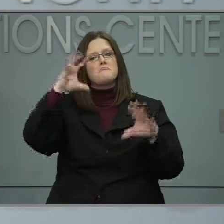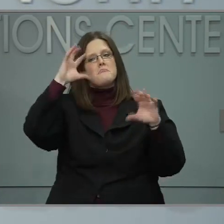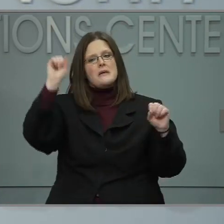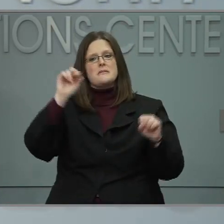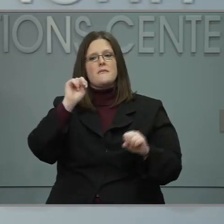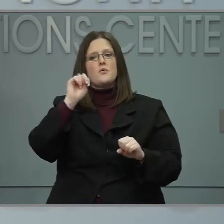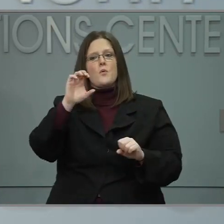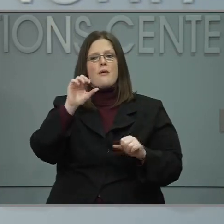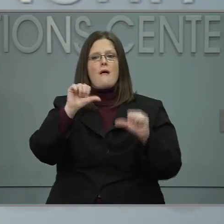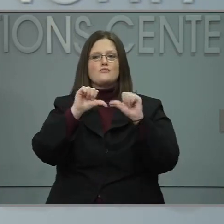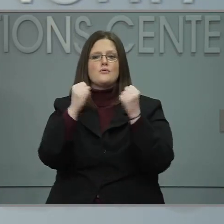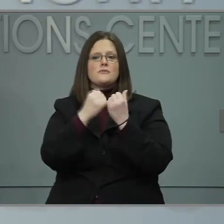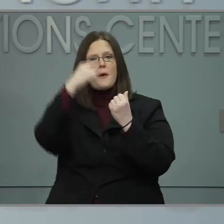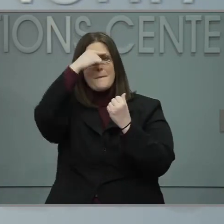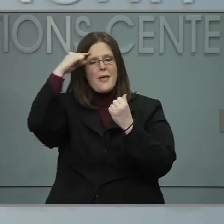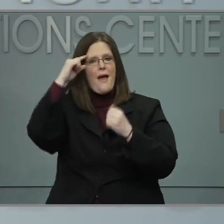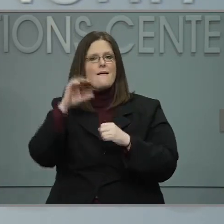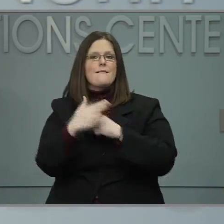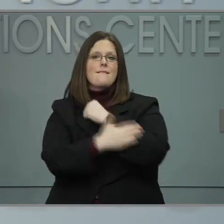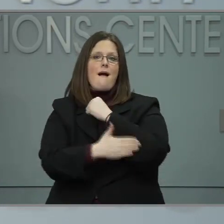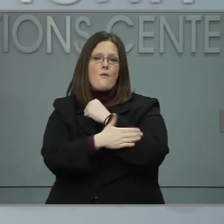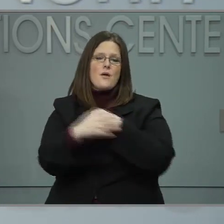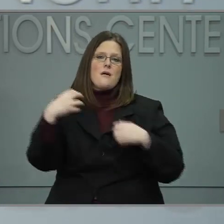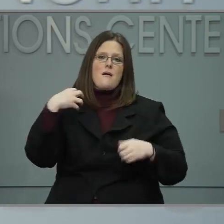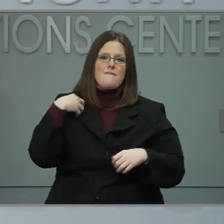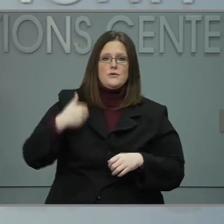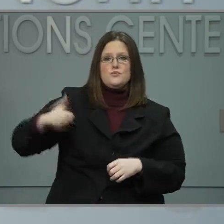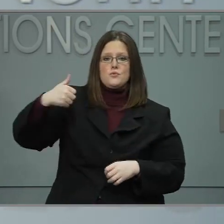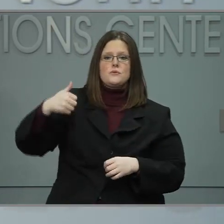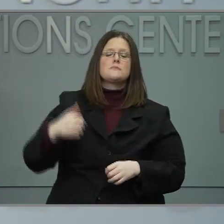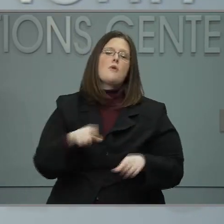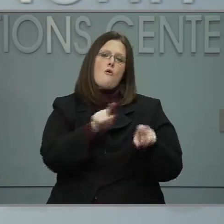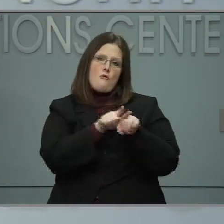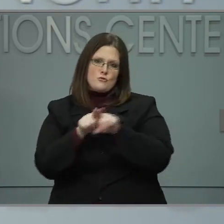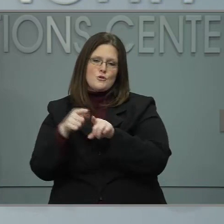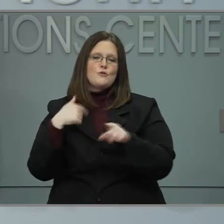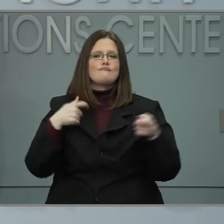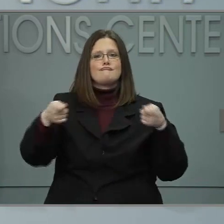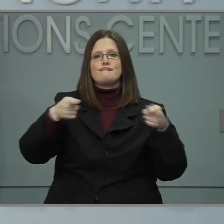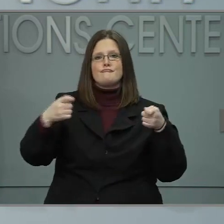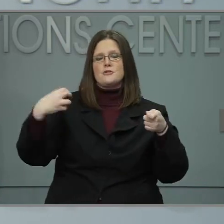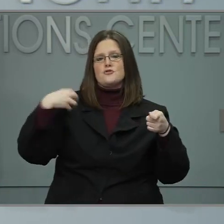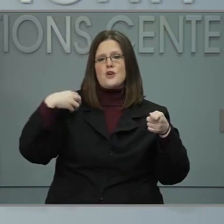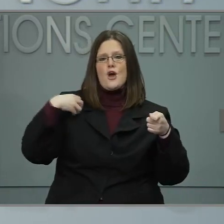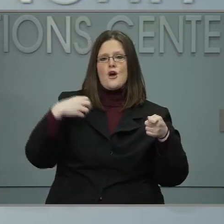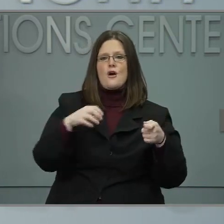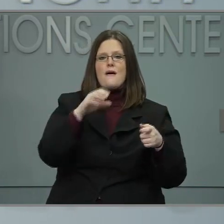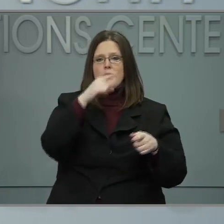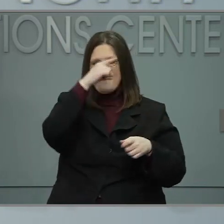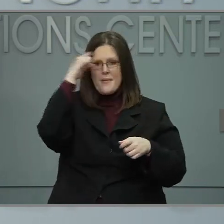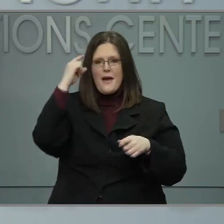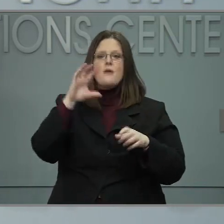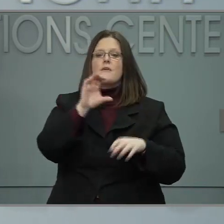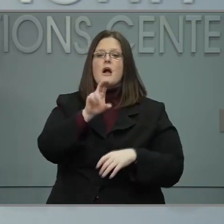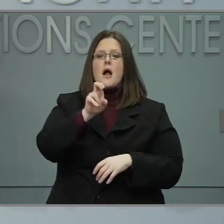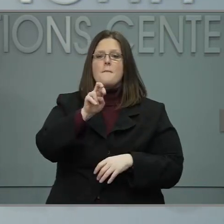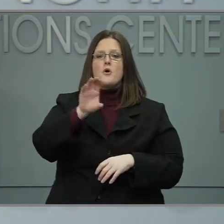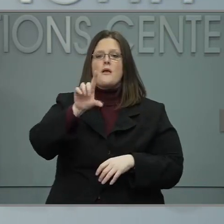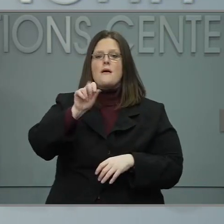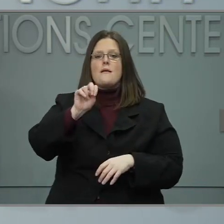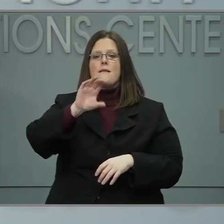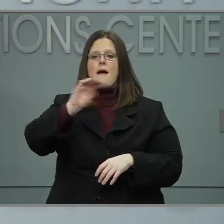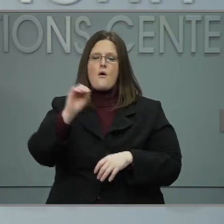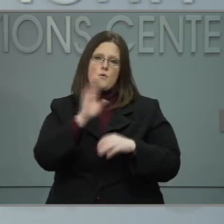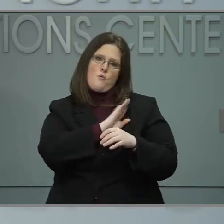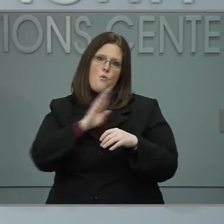Officials and Chairman of the Cumberland County Board of Commissioners. It has been almost a year since our lives changed